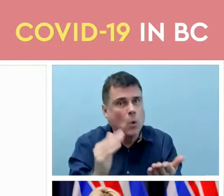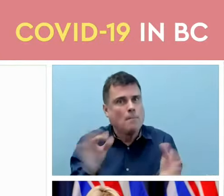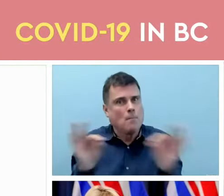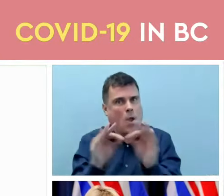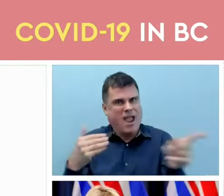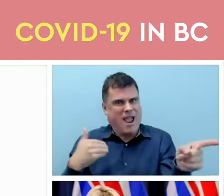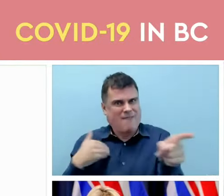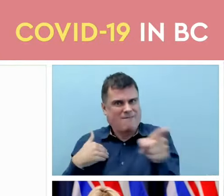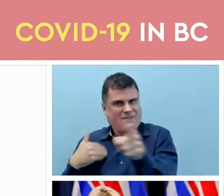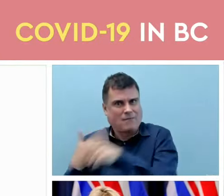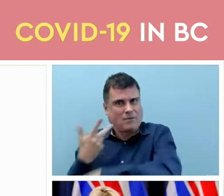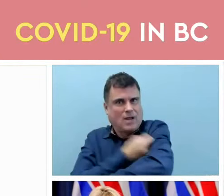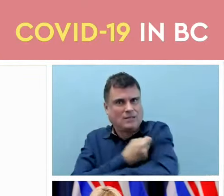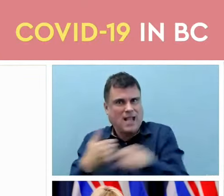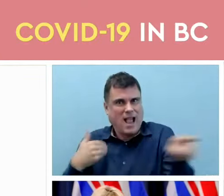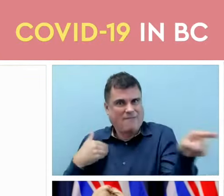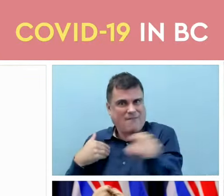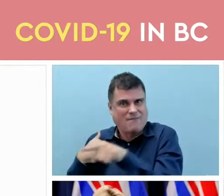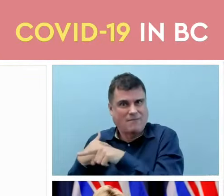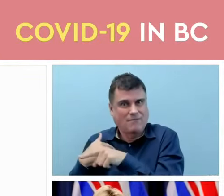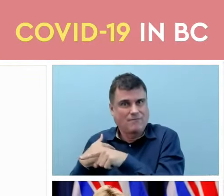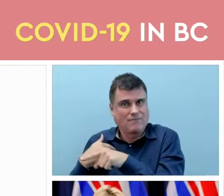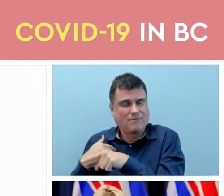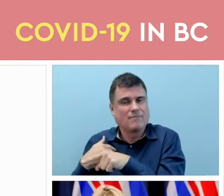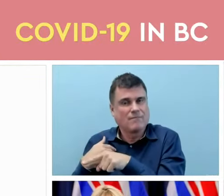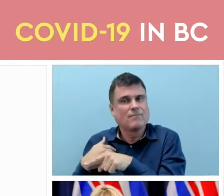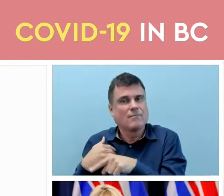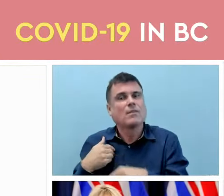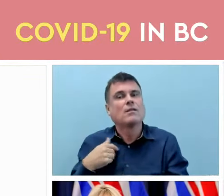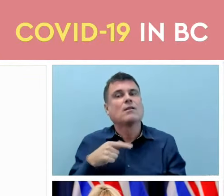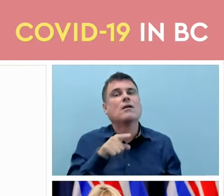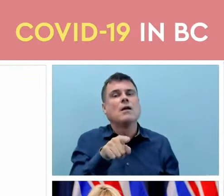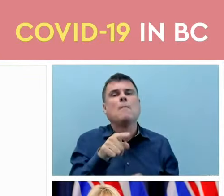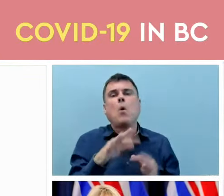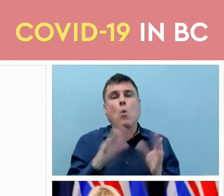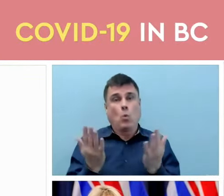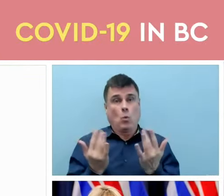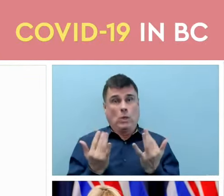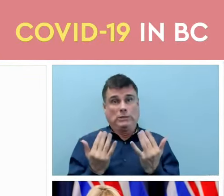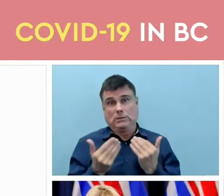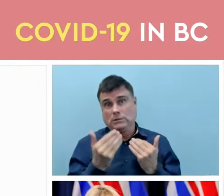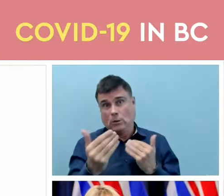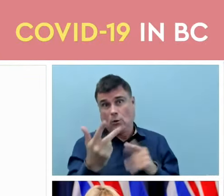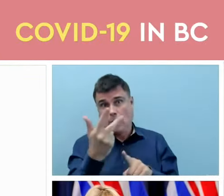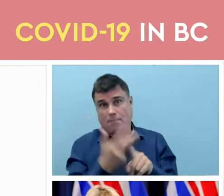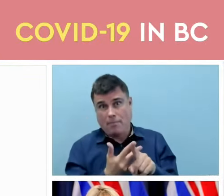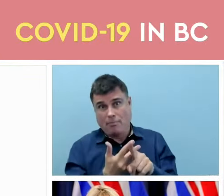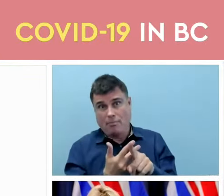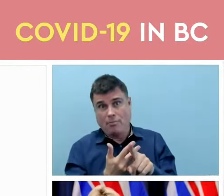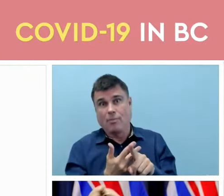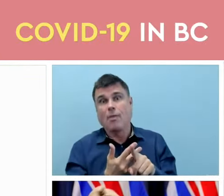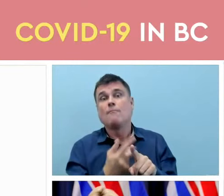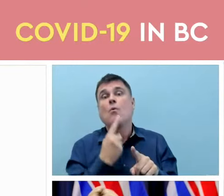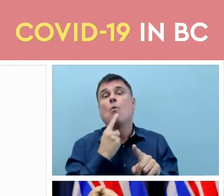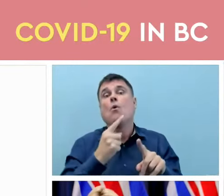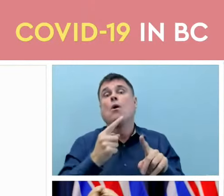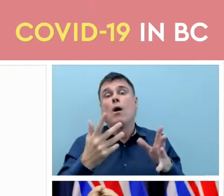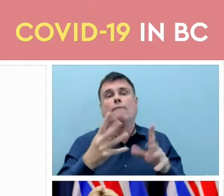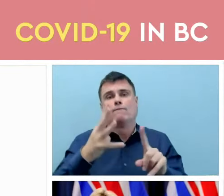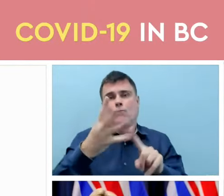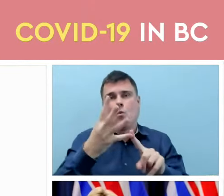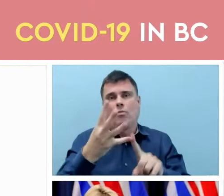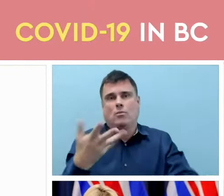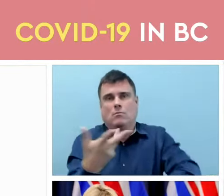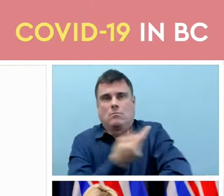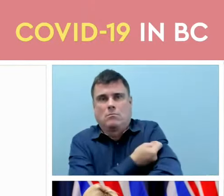you can wait up to three months, but we know that the booster dose does give you longer and stronger lasting protection,